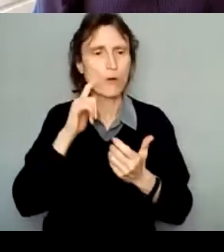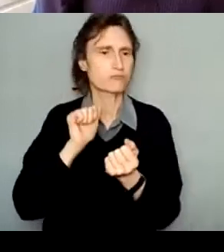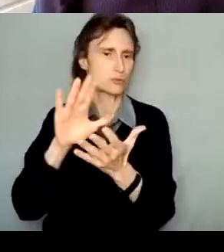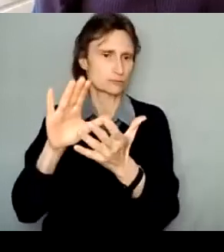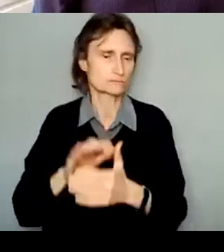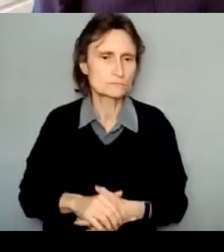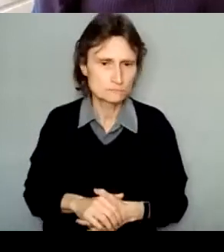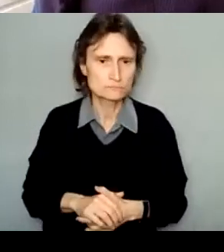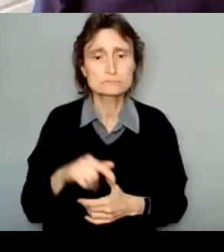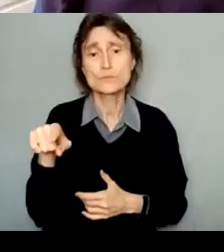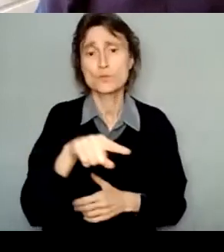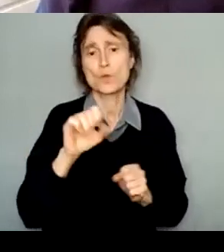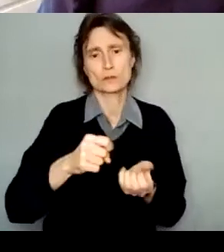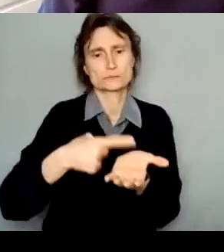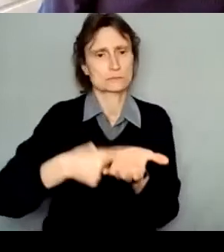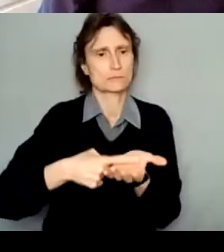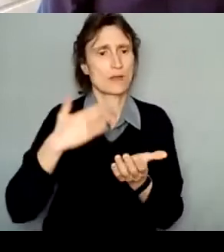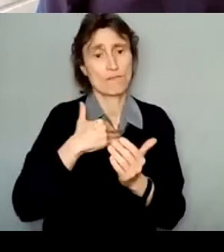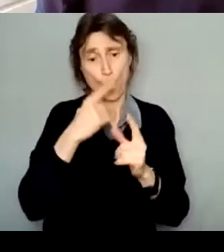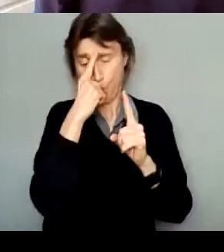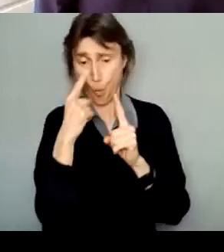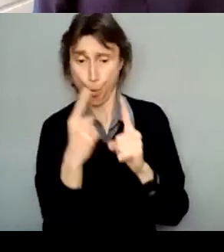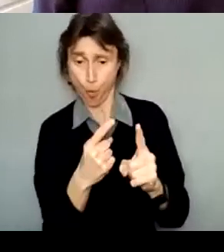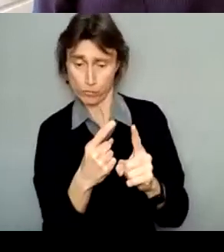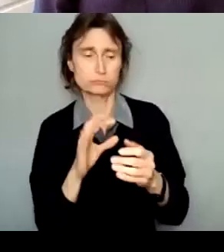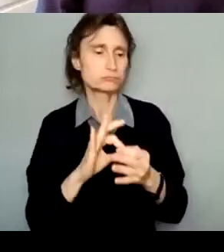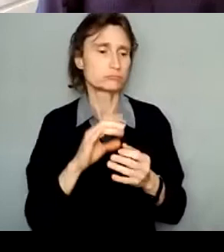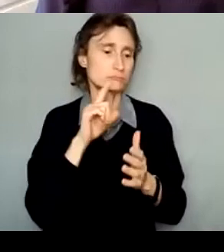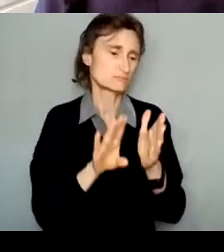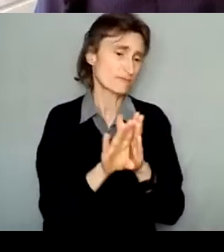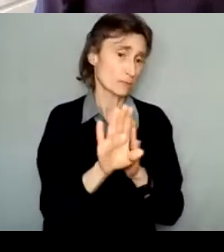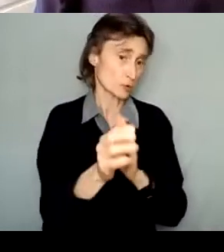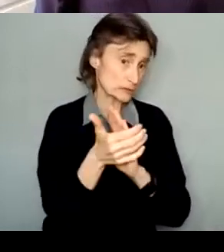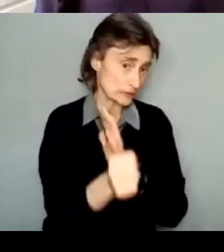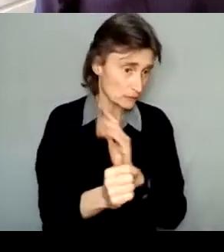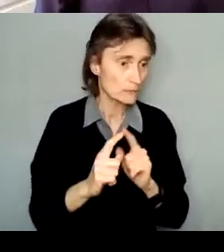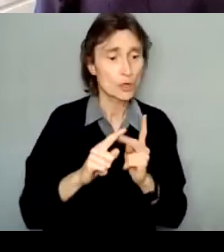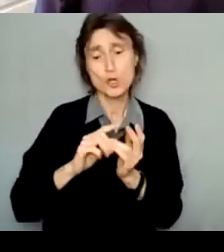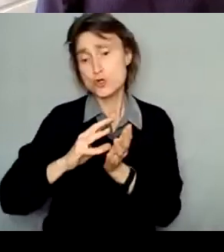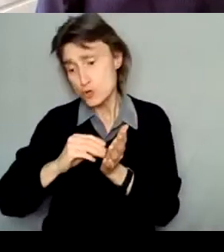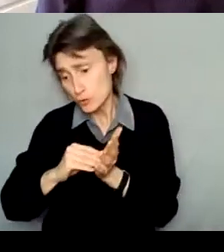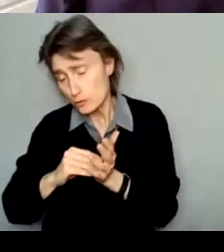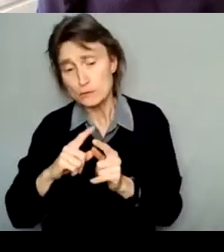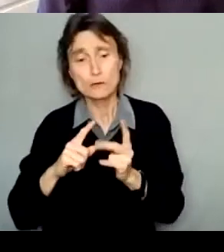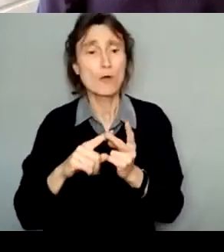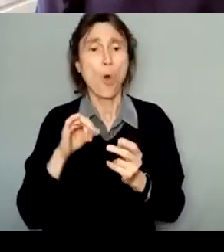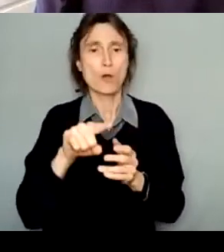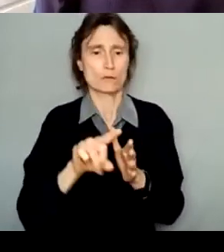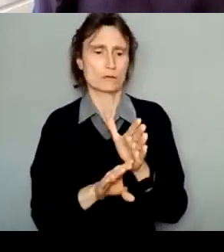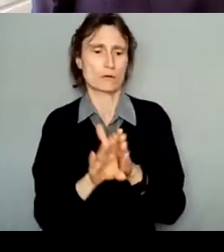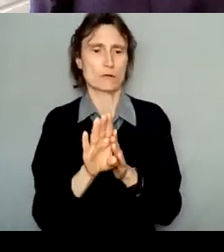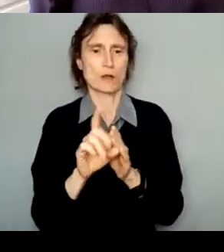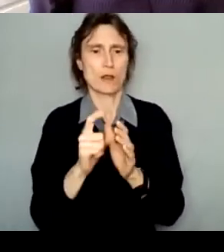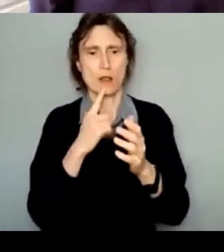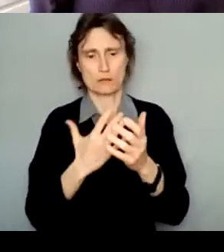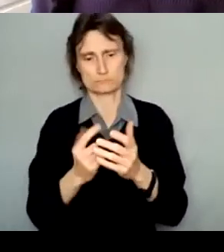You could talk about specific goals that you have around skill development, learning, or growth in your practice. You